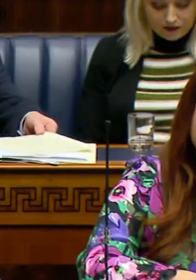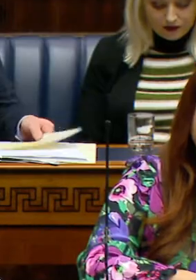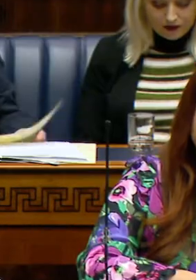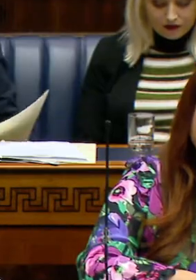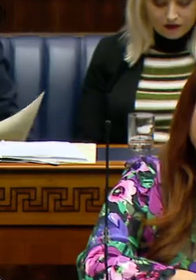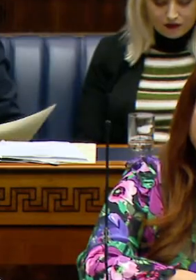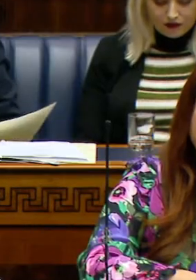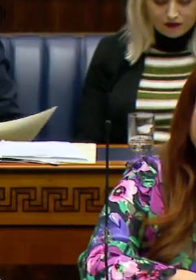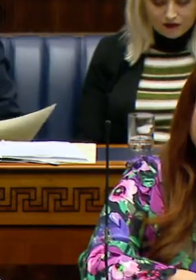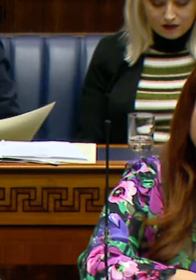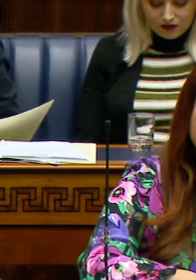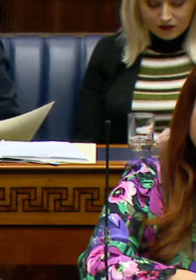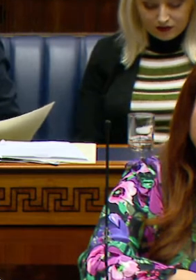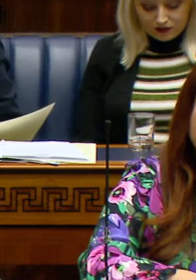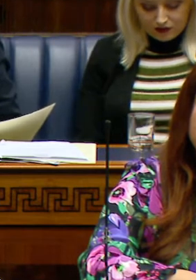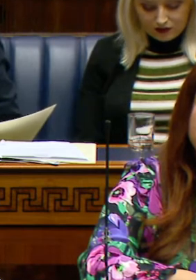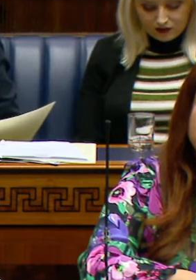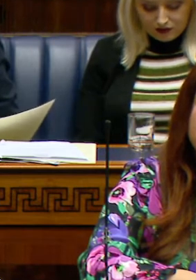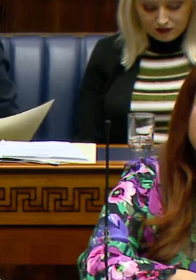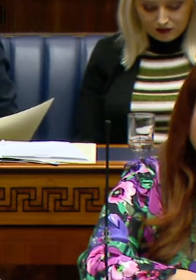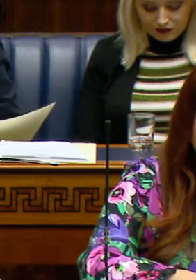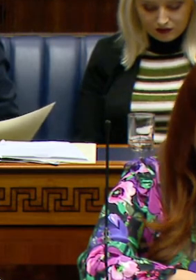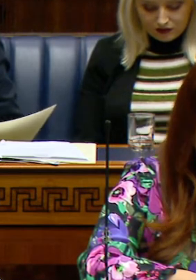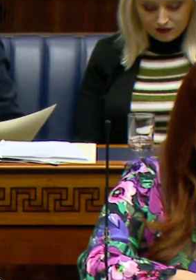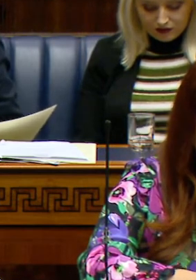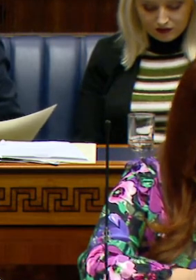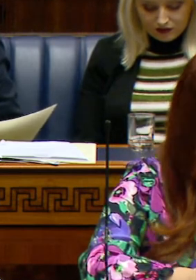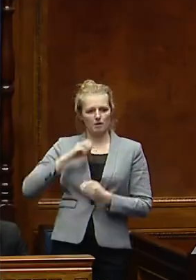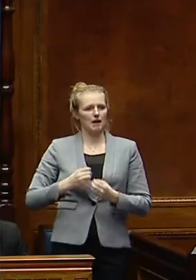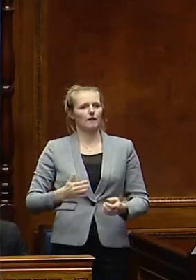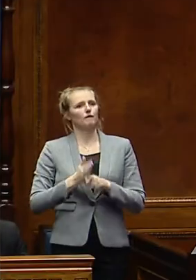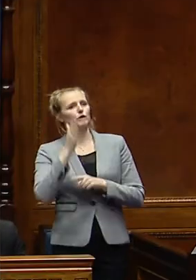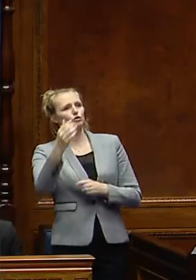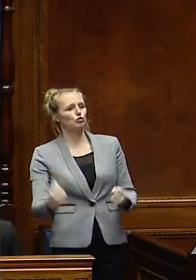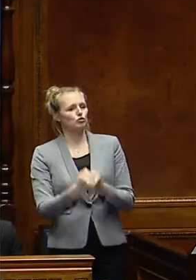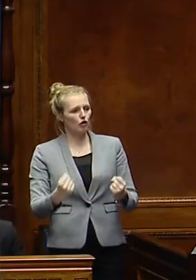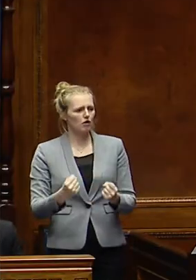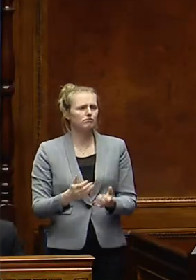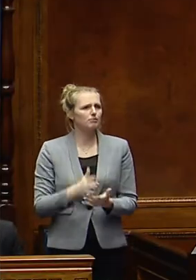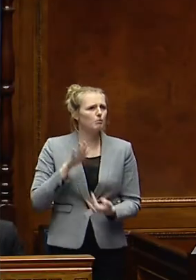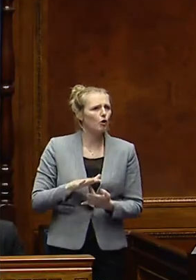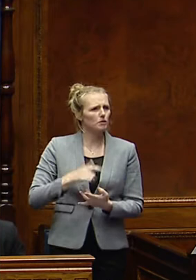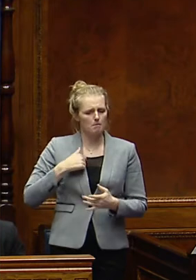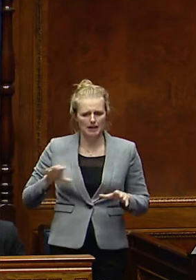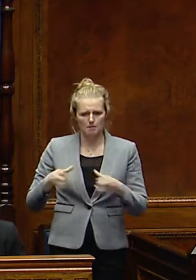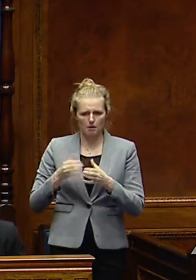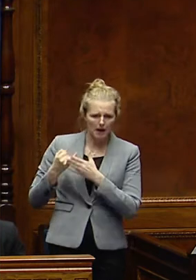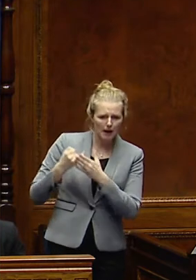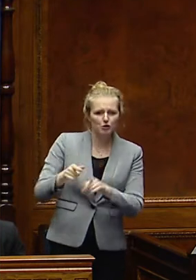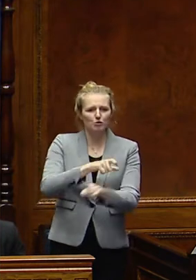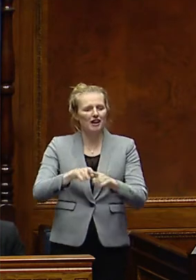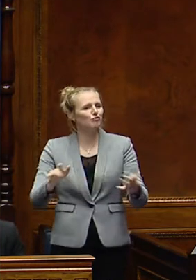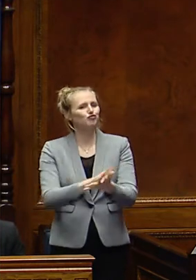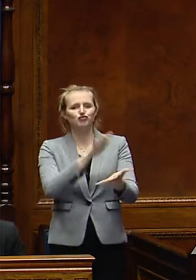society which understands the past, it is stronger for the future. It is therefore important to me that my Department helps communities to enjoy